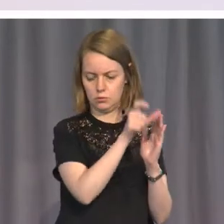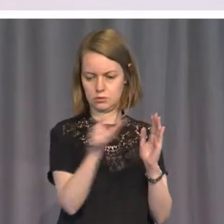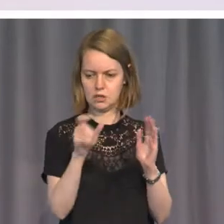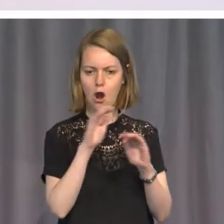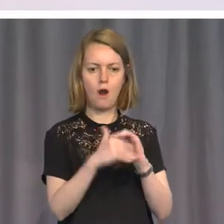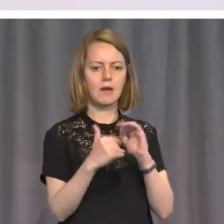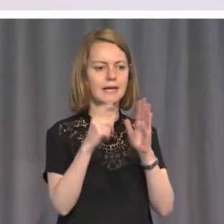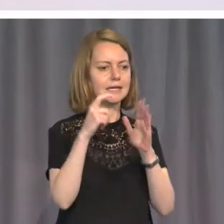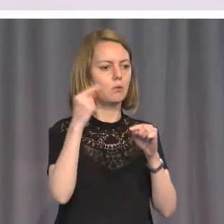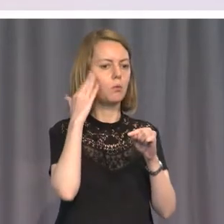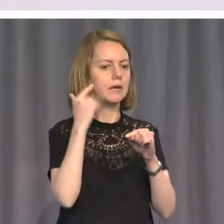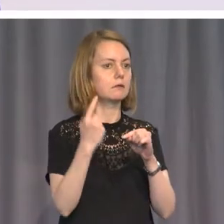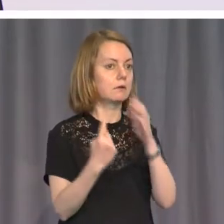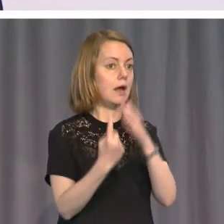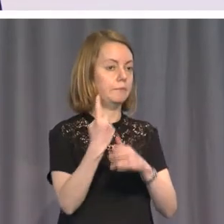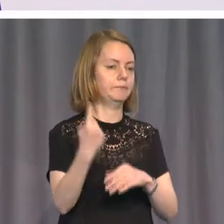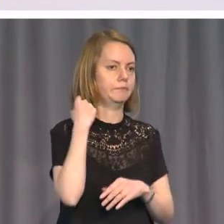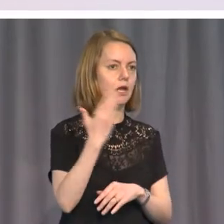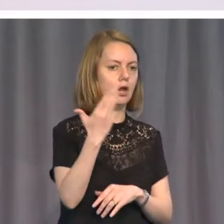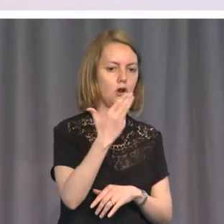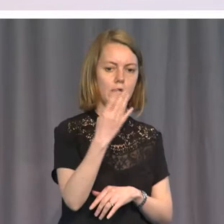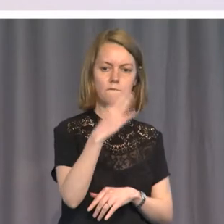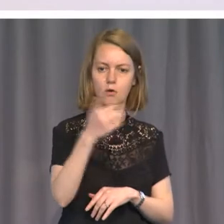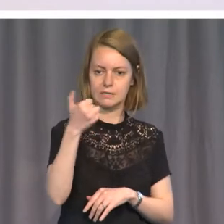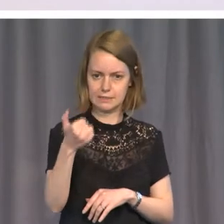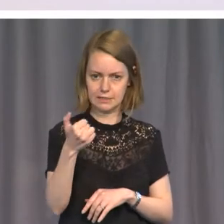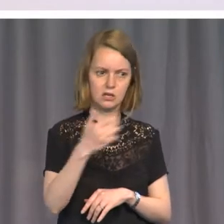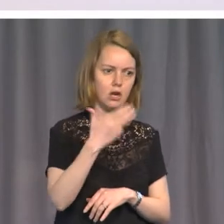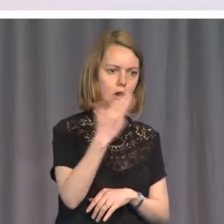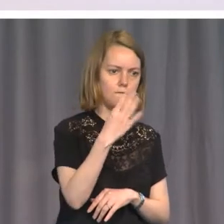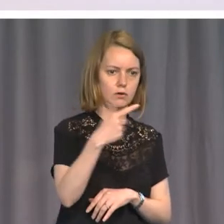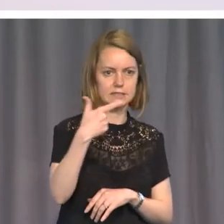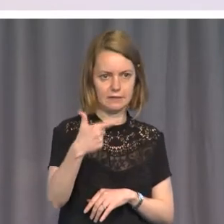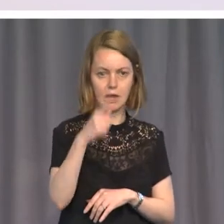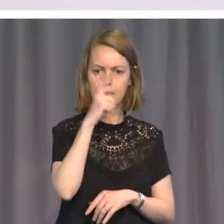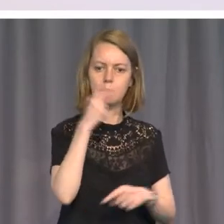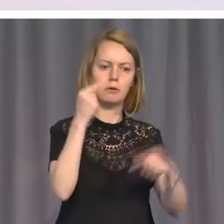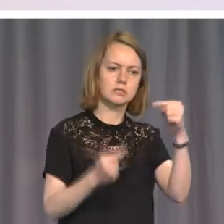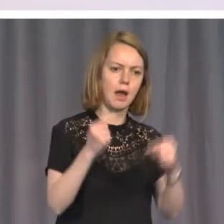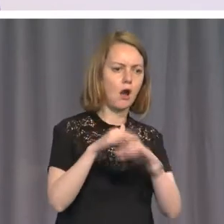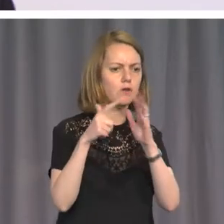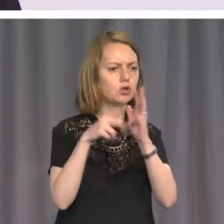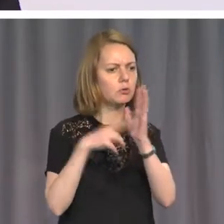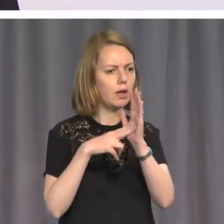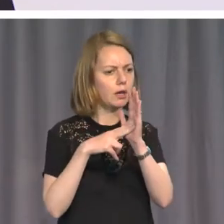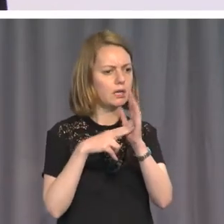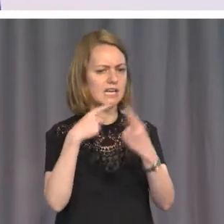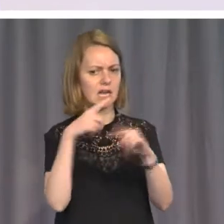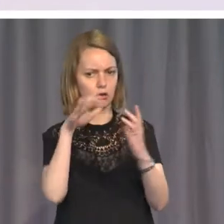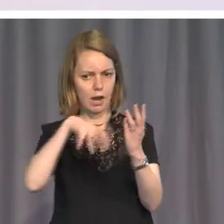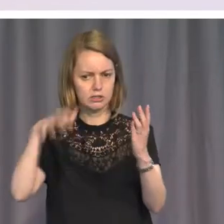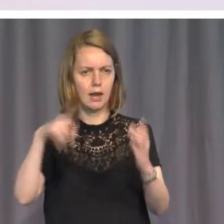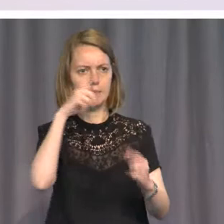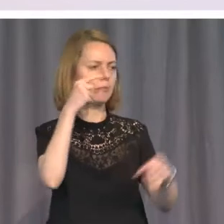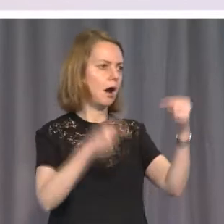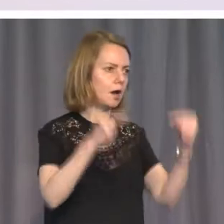1946 and 47 and 48. And I felt really proud to read the